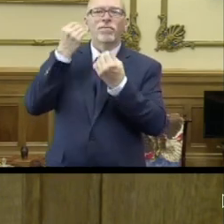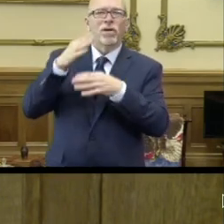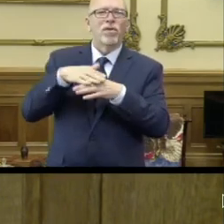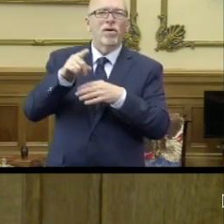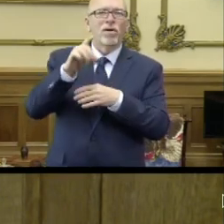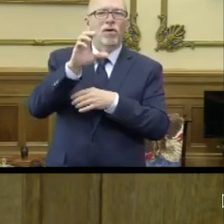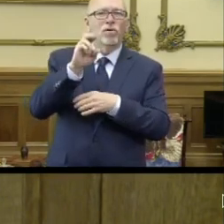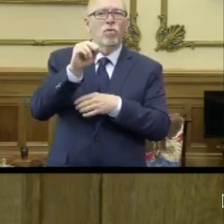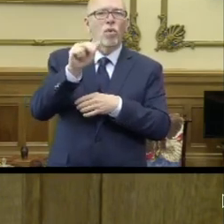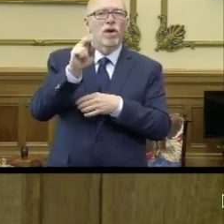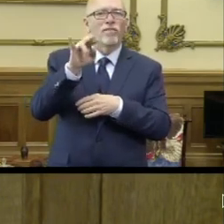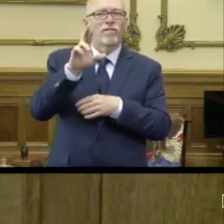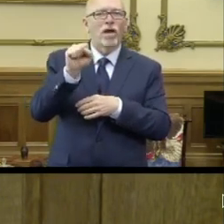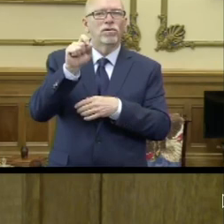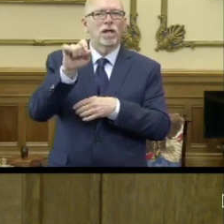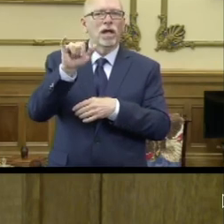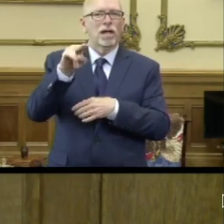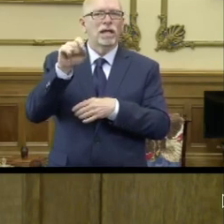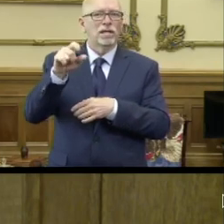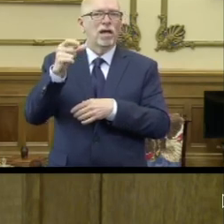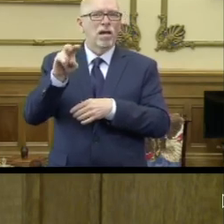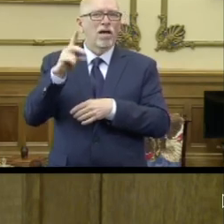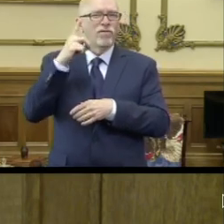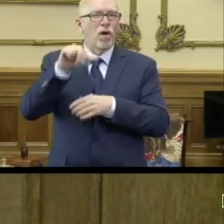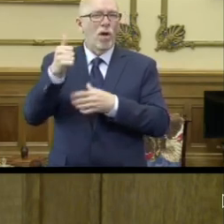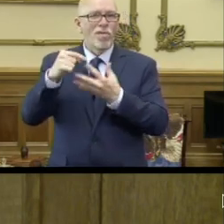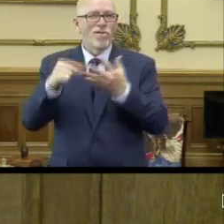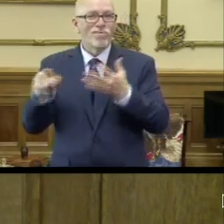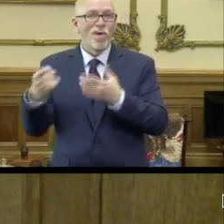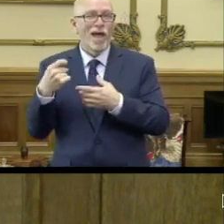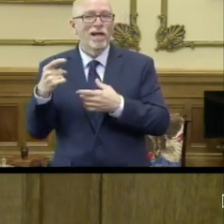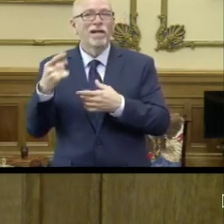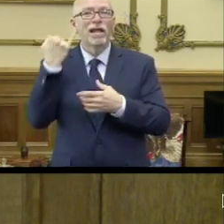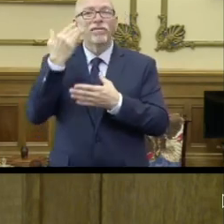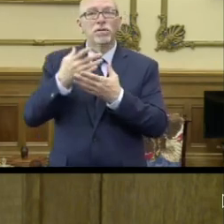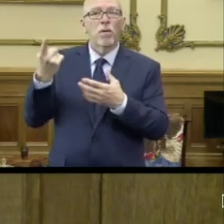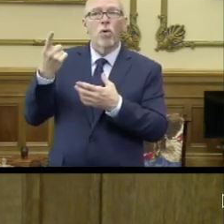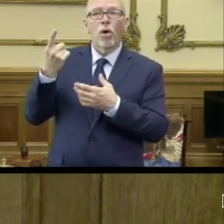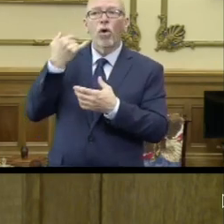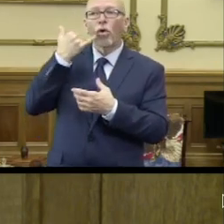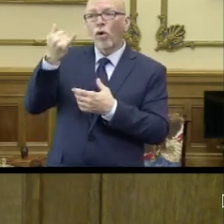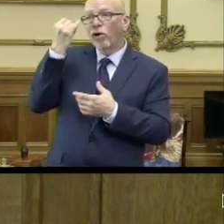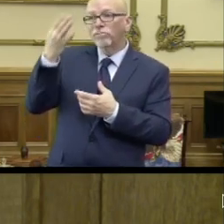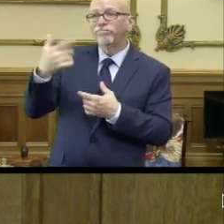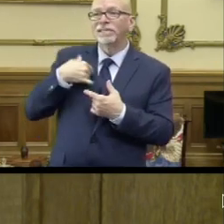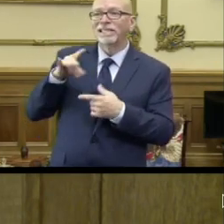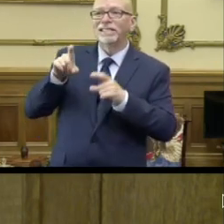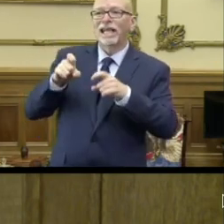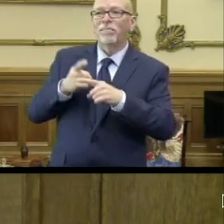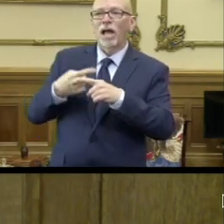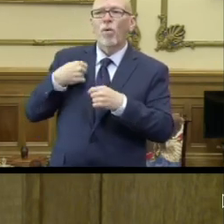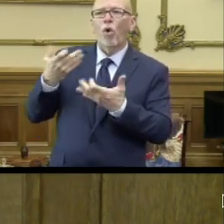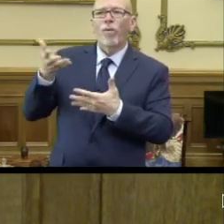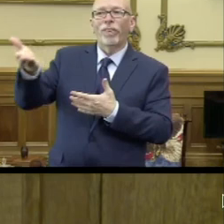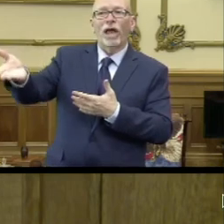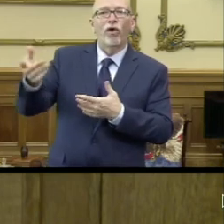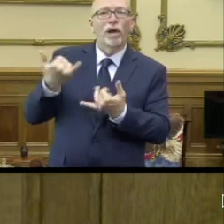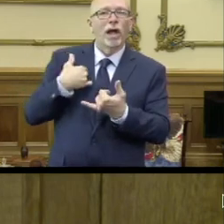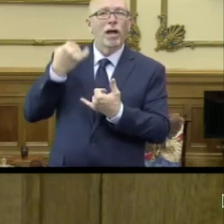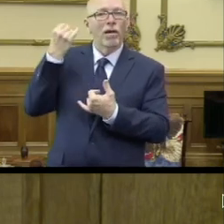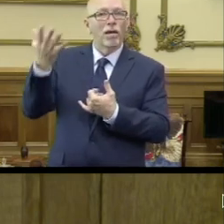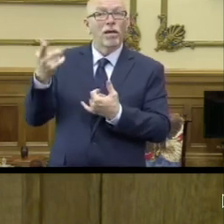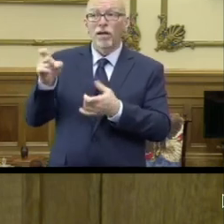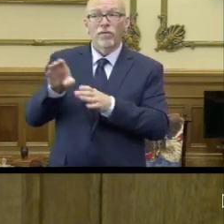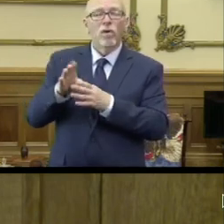coronavirus.in.gov about the other things that you were asking about what if someone calls and says that they've tested positive. Additionally, that's where our